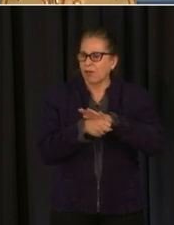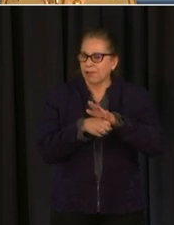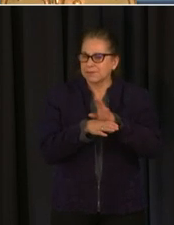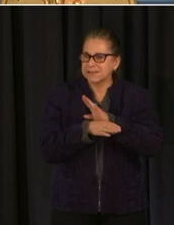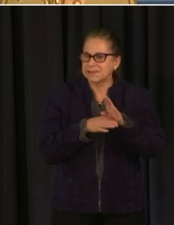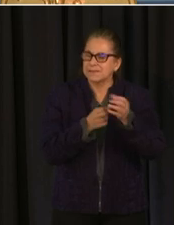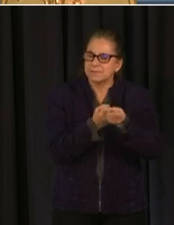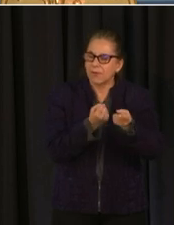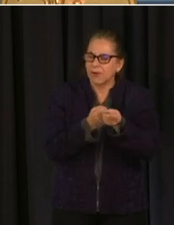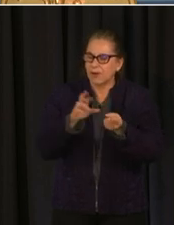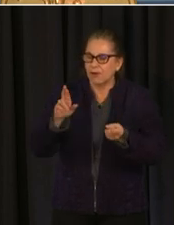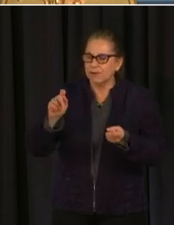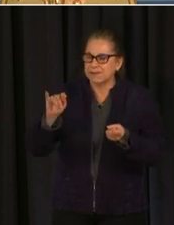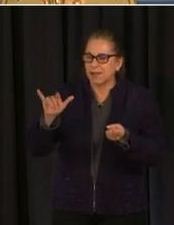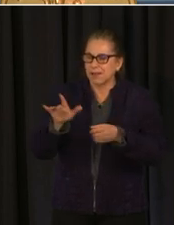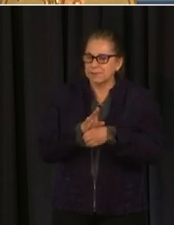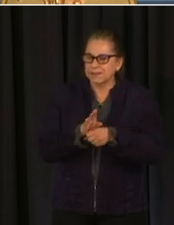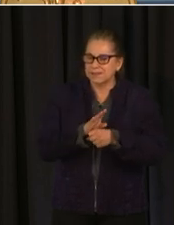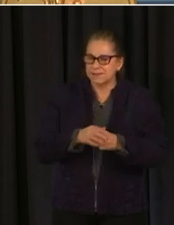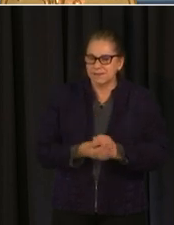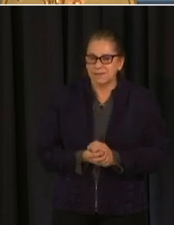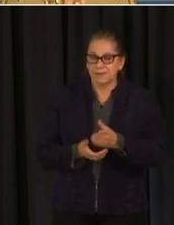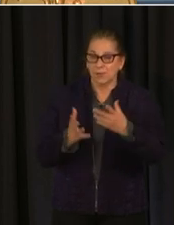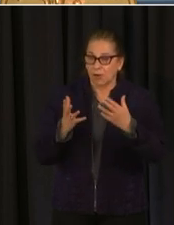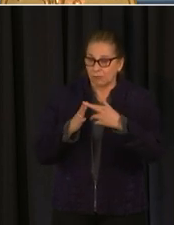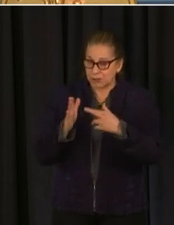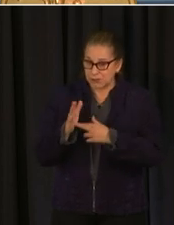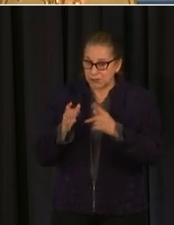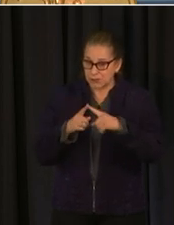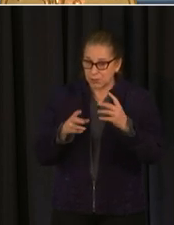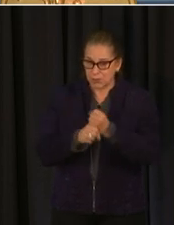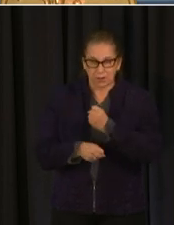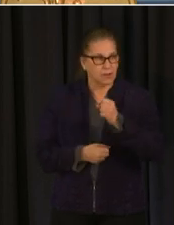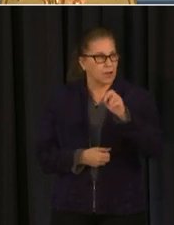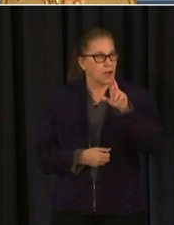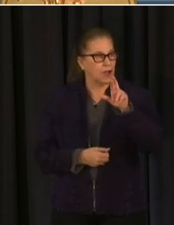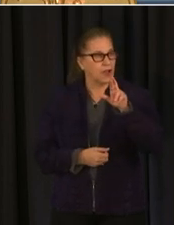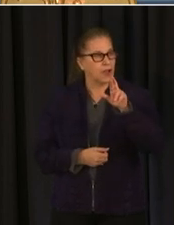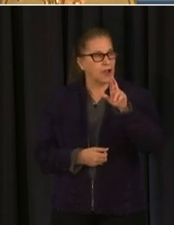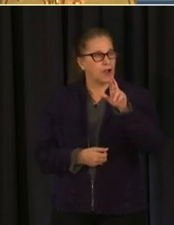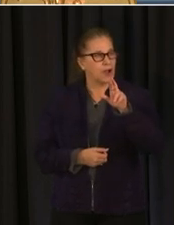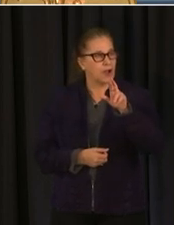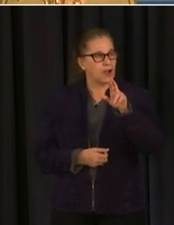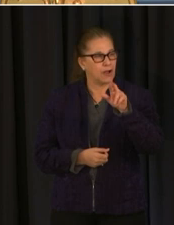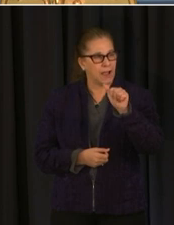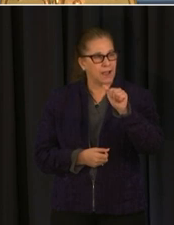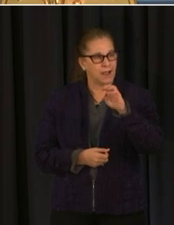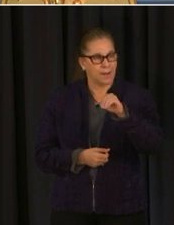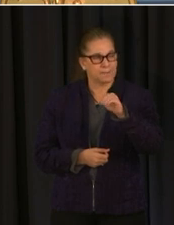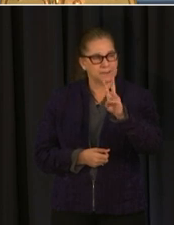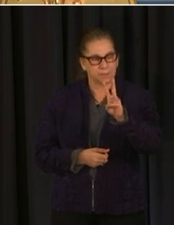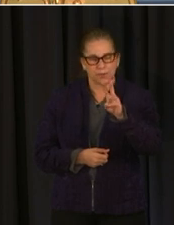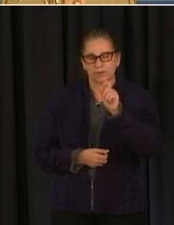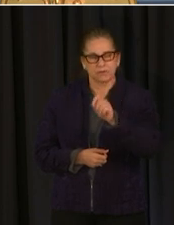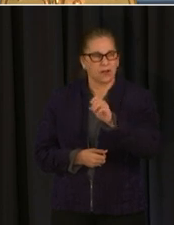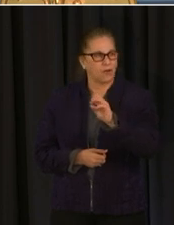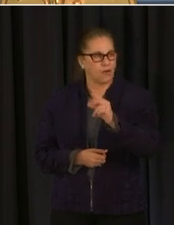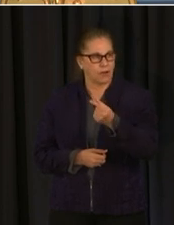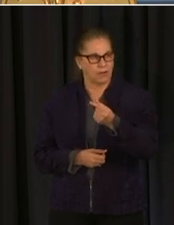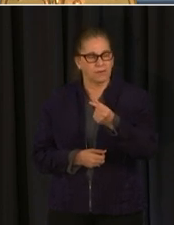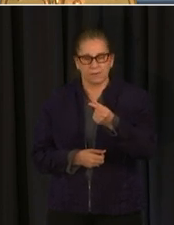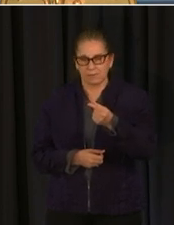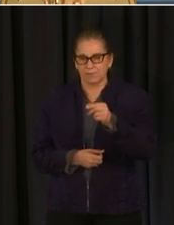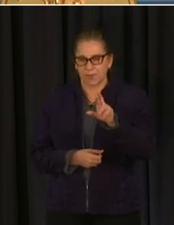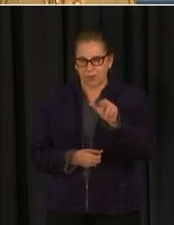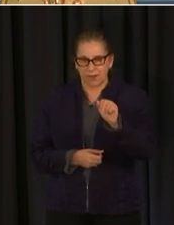ramw.org which is the restaurant association of metropolitan washington uh dot org